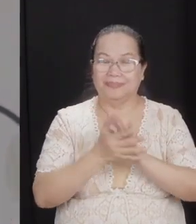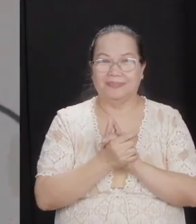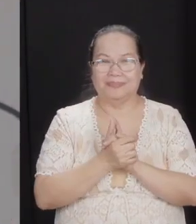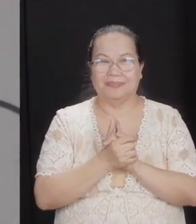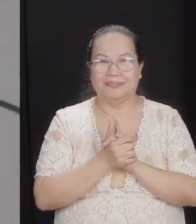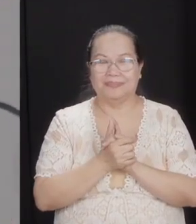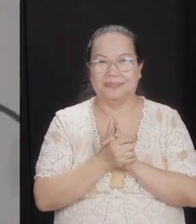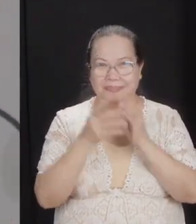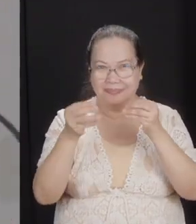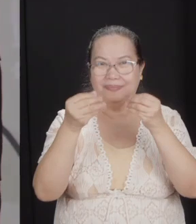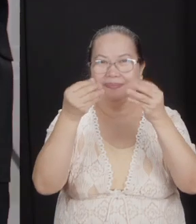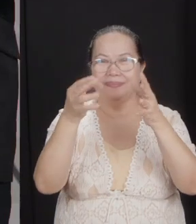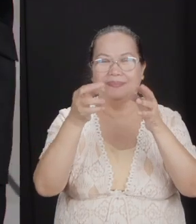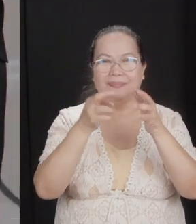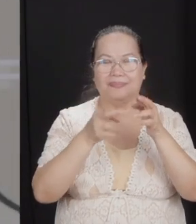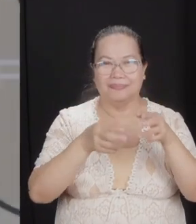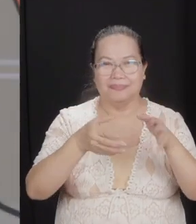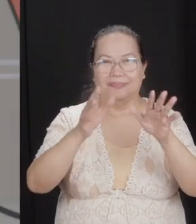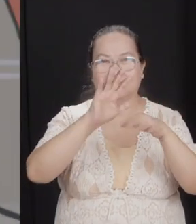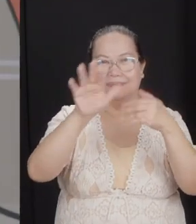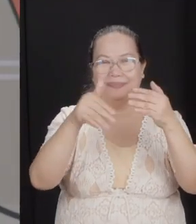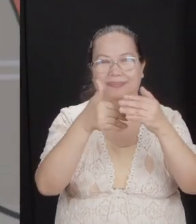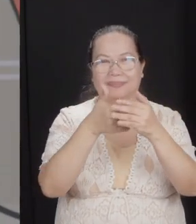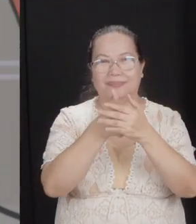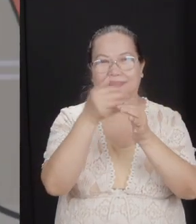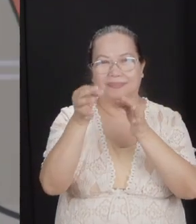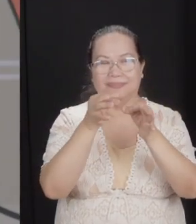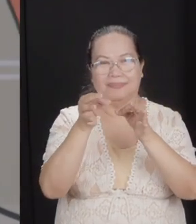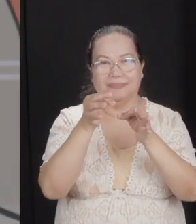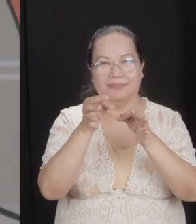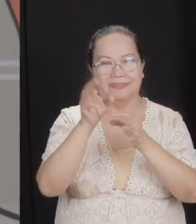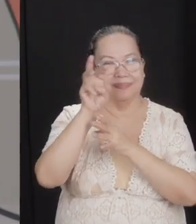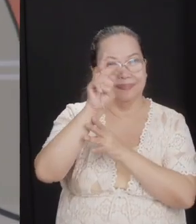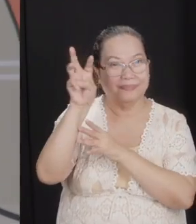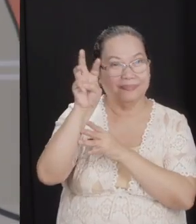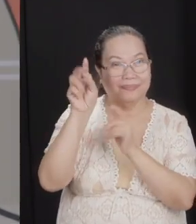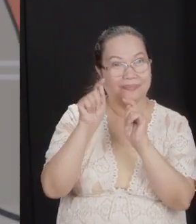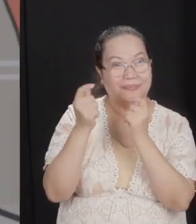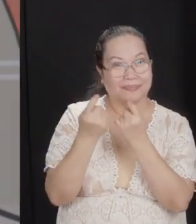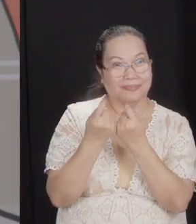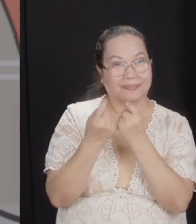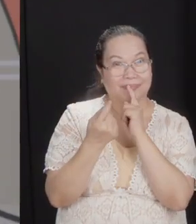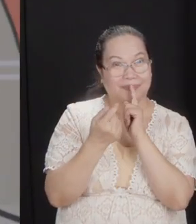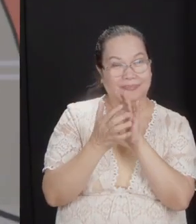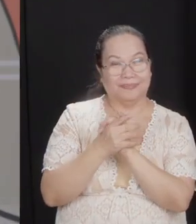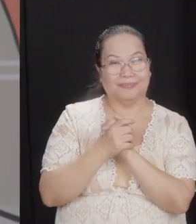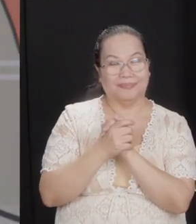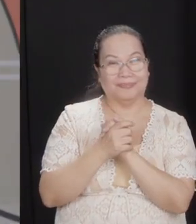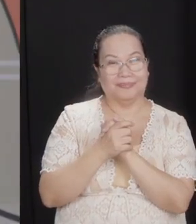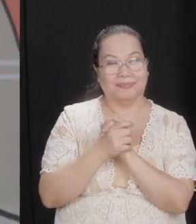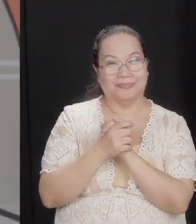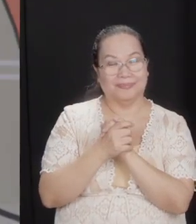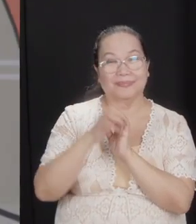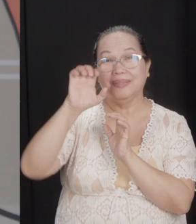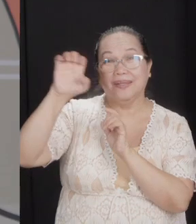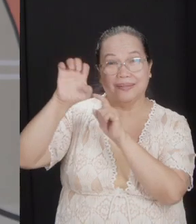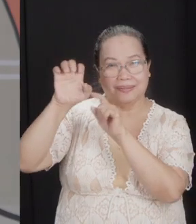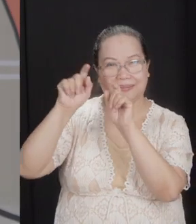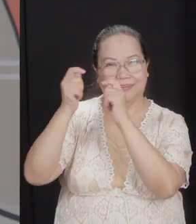I let it be read in its entirety, the explanation of the western tribe, of the eastern tribe, I'm sorry. Why?